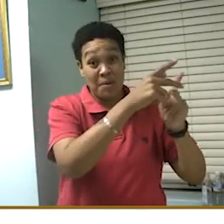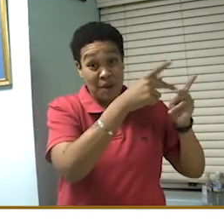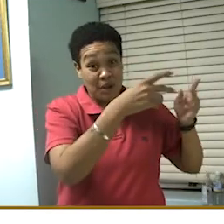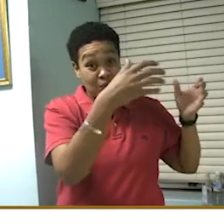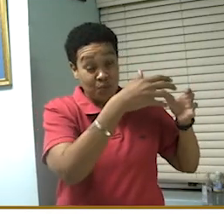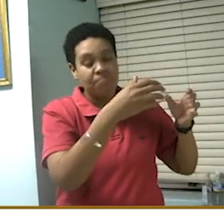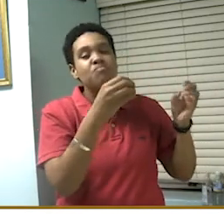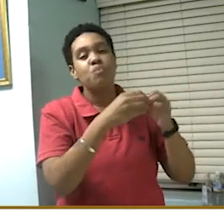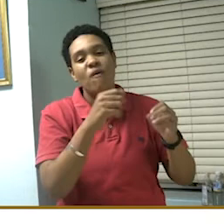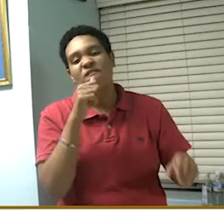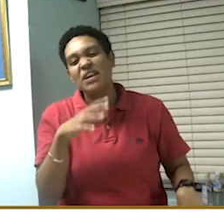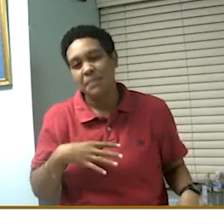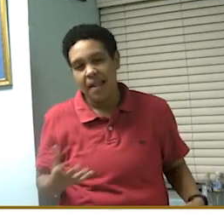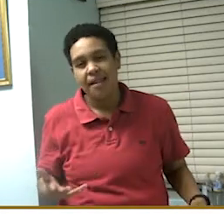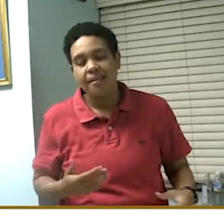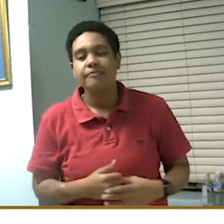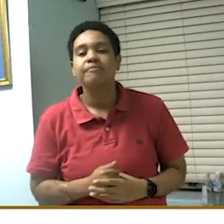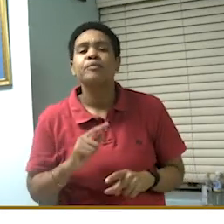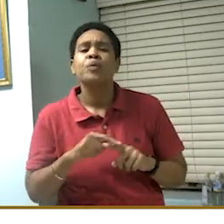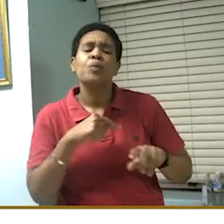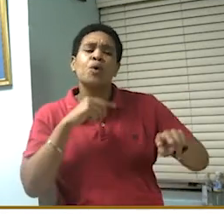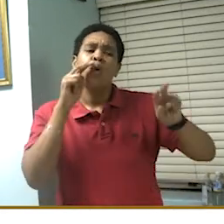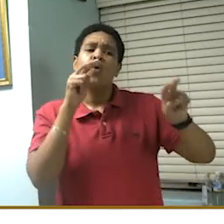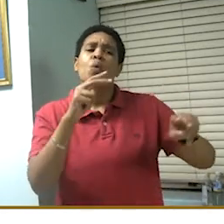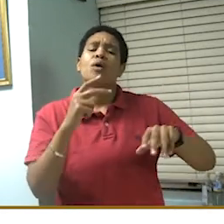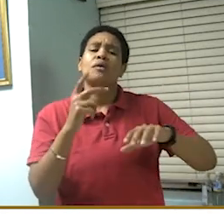When we look at parishes,